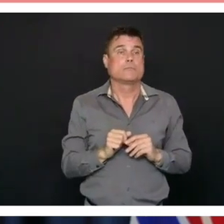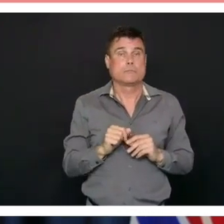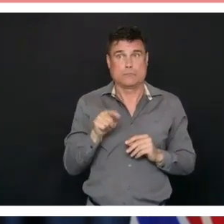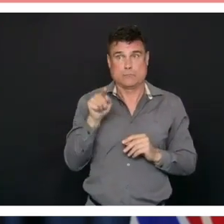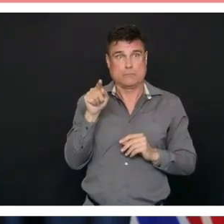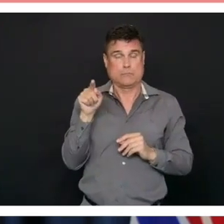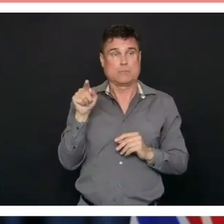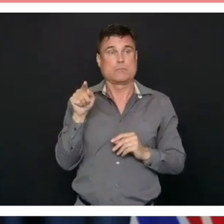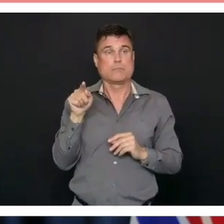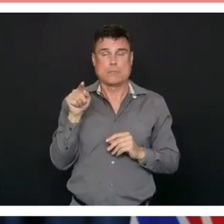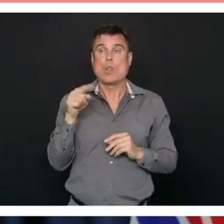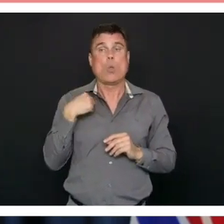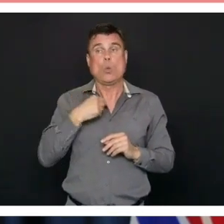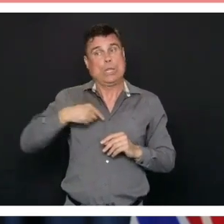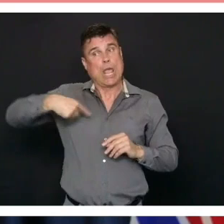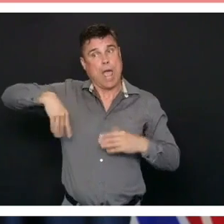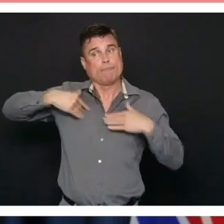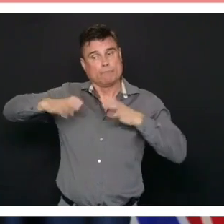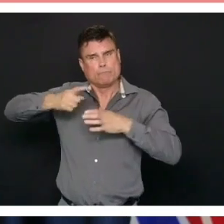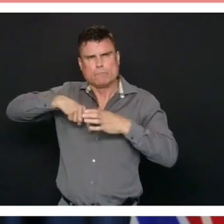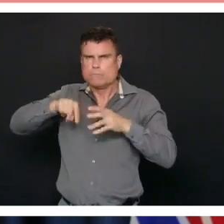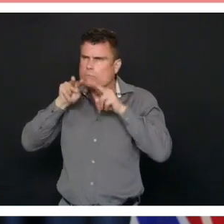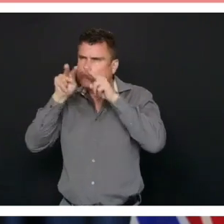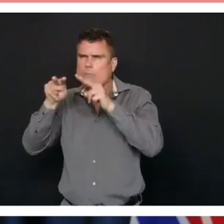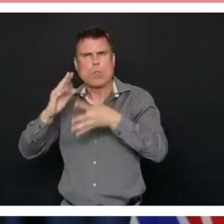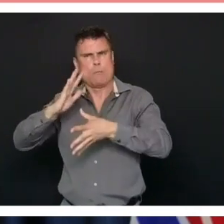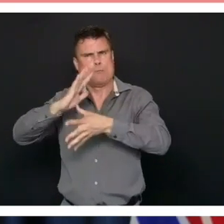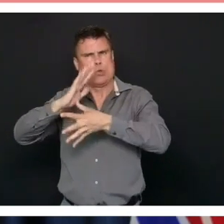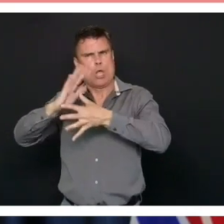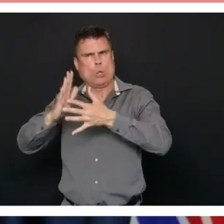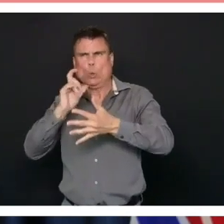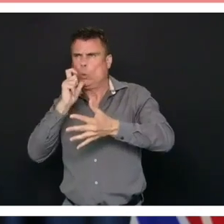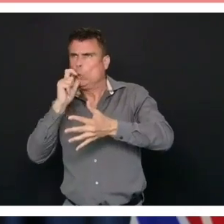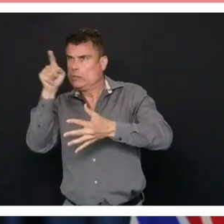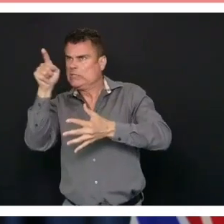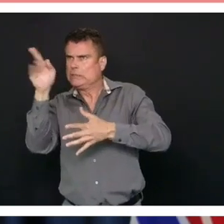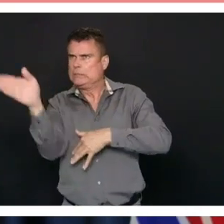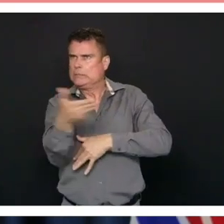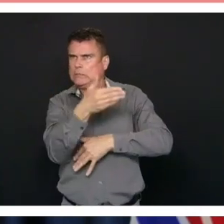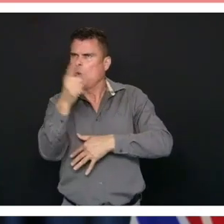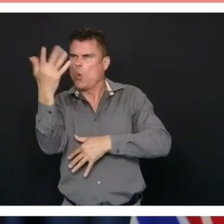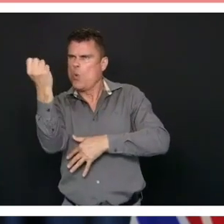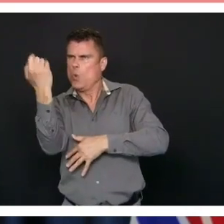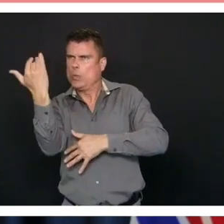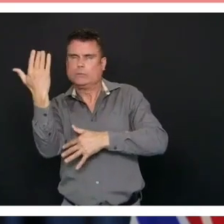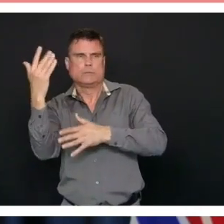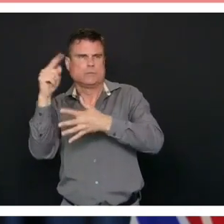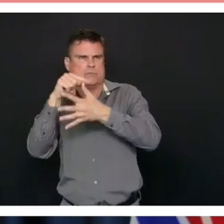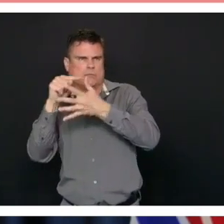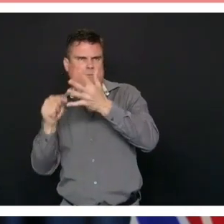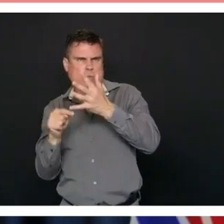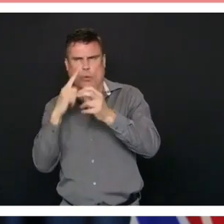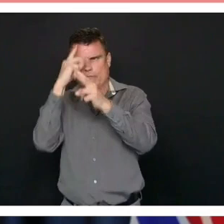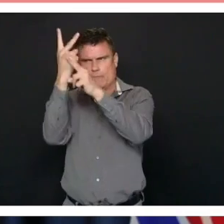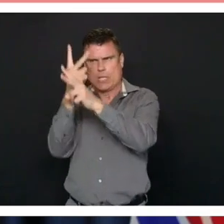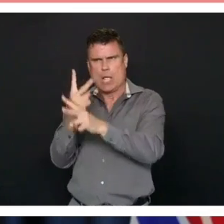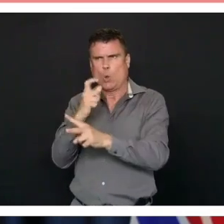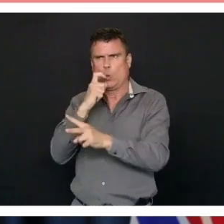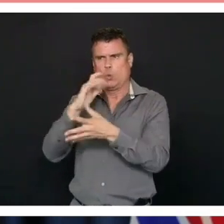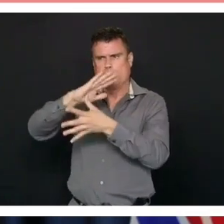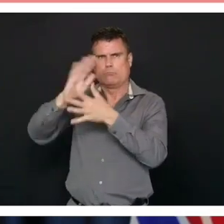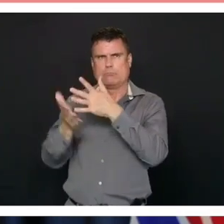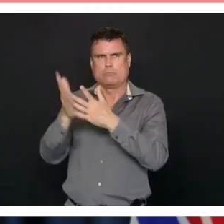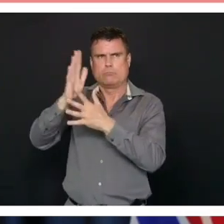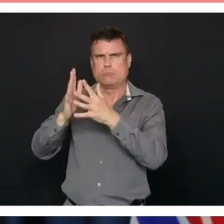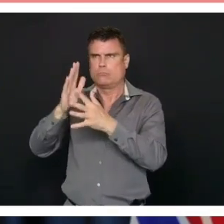And that means in part doing surgeries that we're able to do, for example, in the private clinics where we did